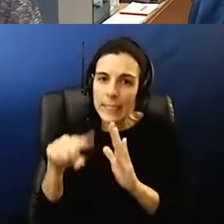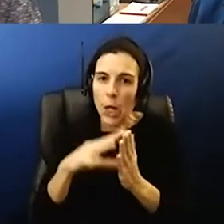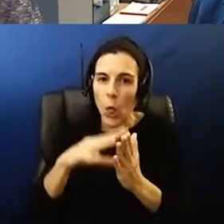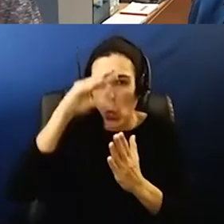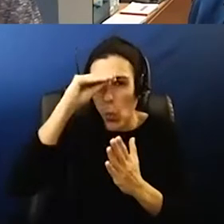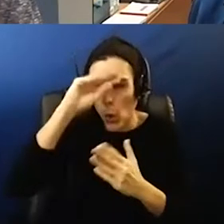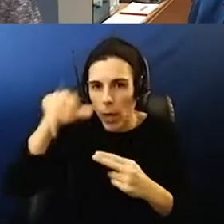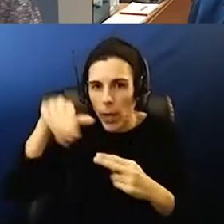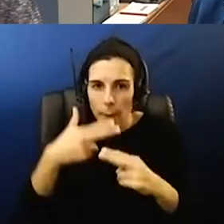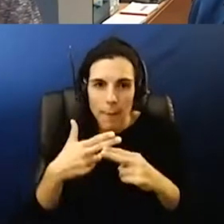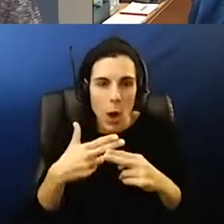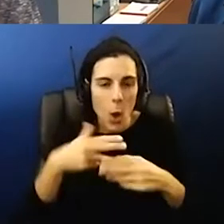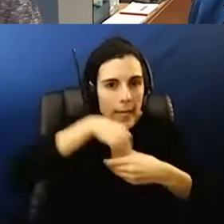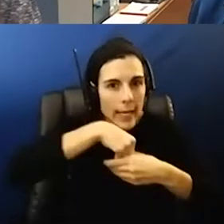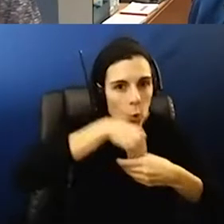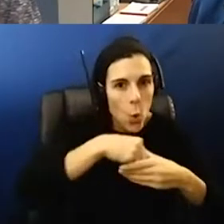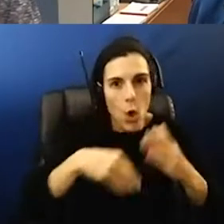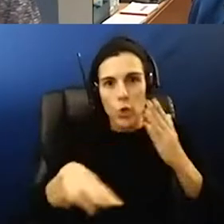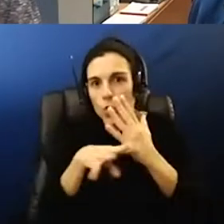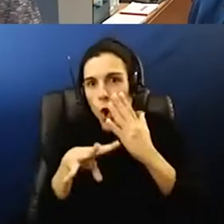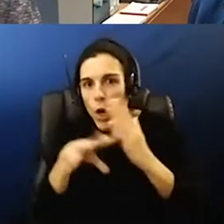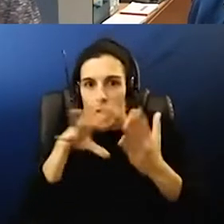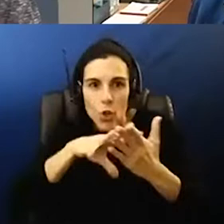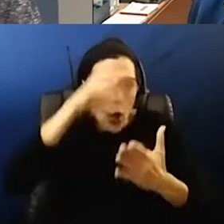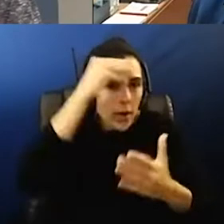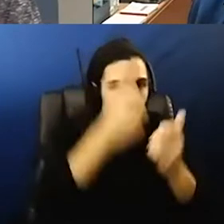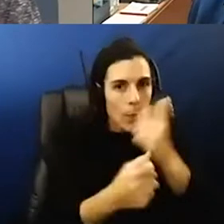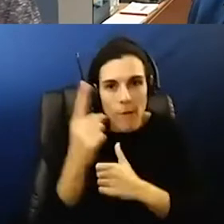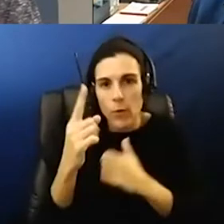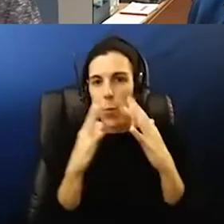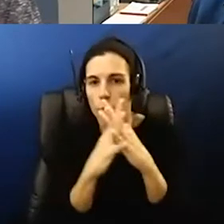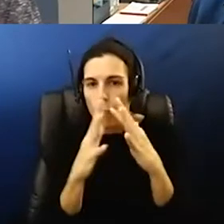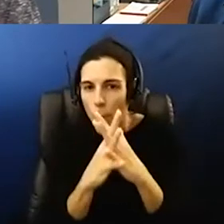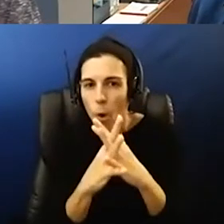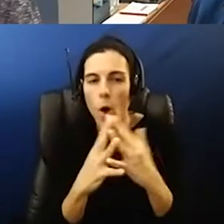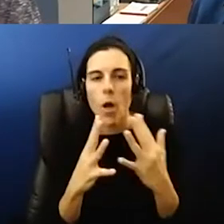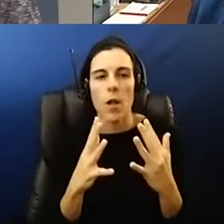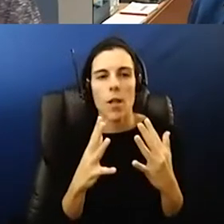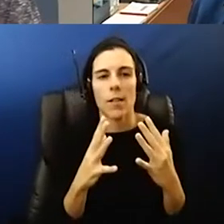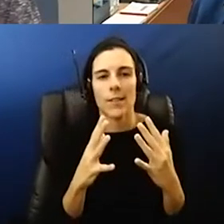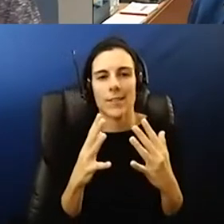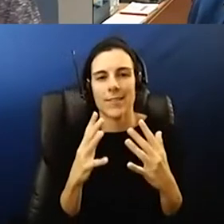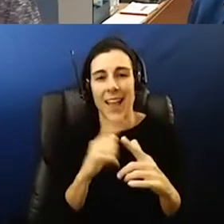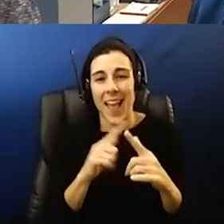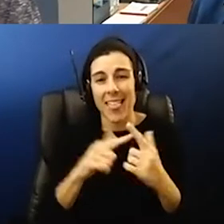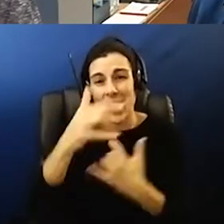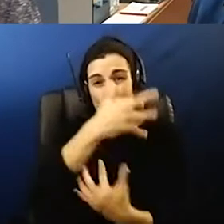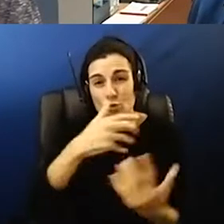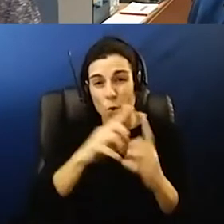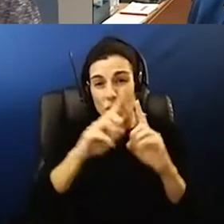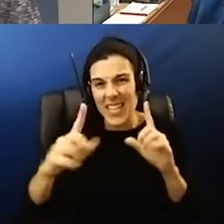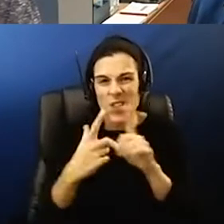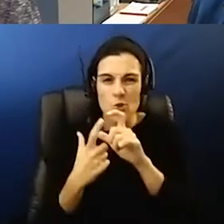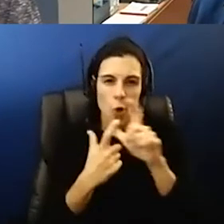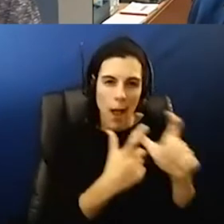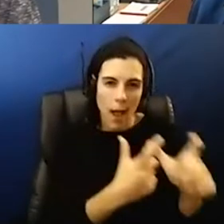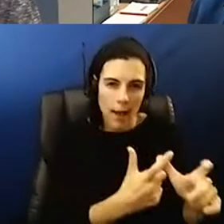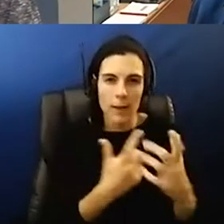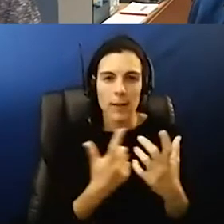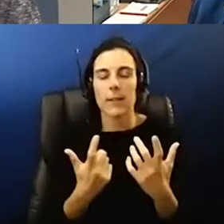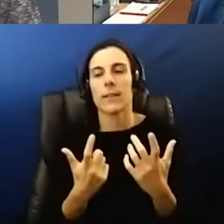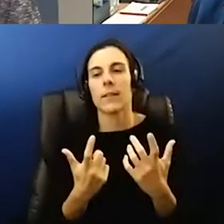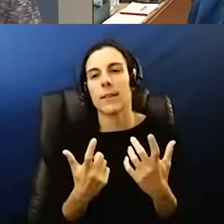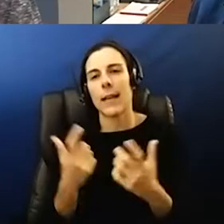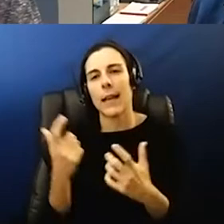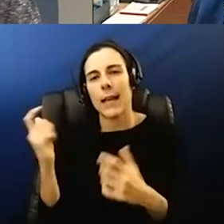soccer's learning from everybody such as football uh and then you've got social distance and track you've got social distance and